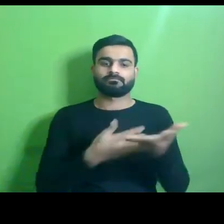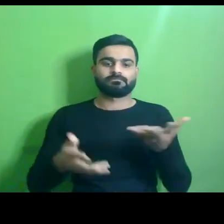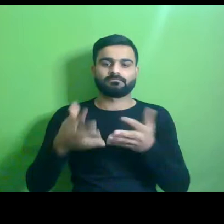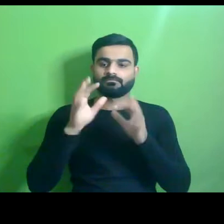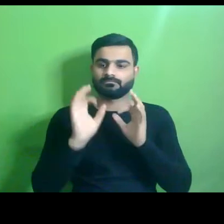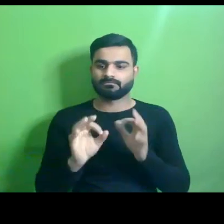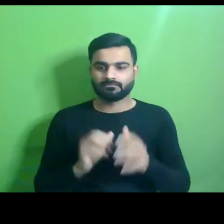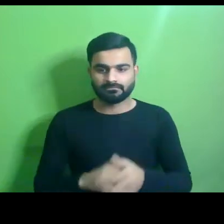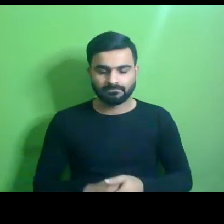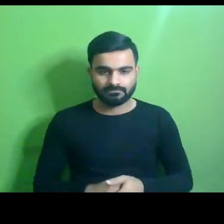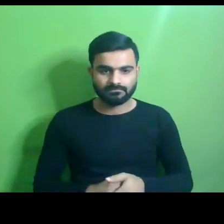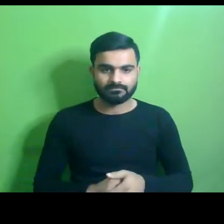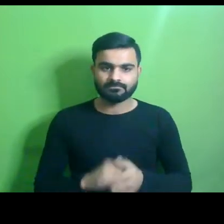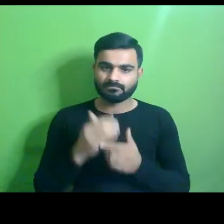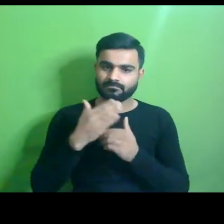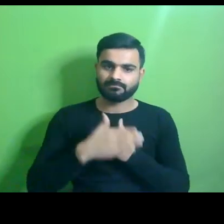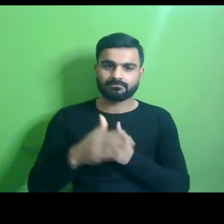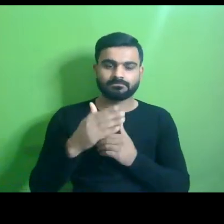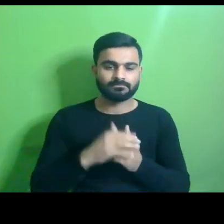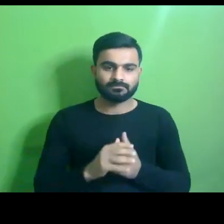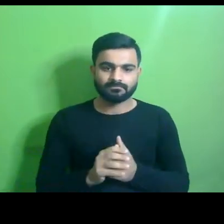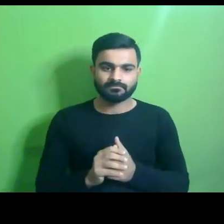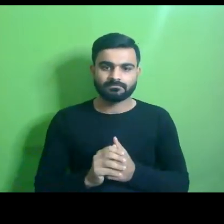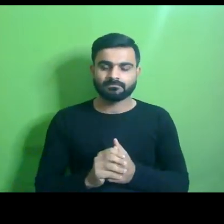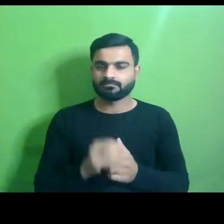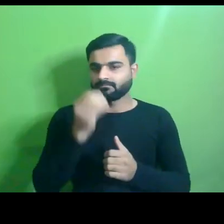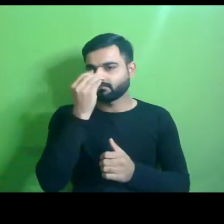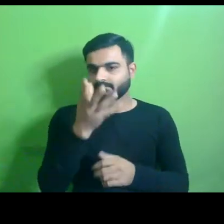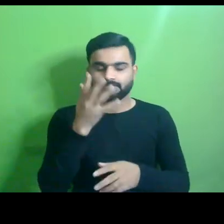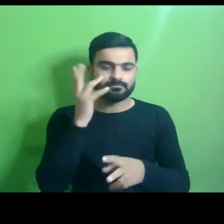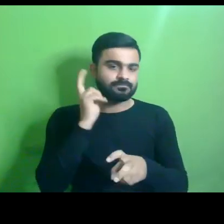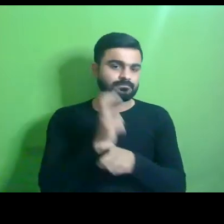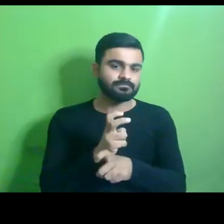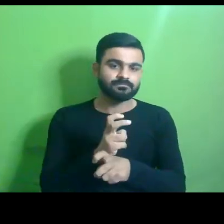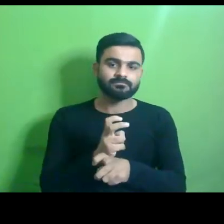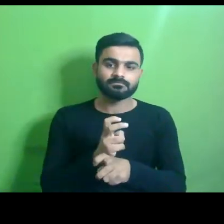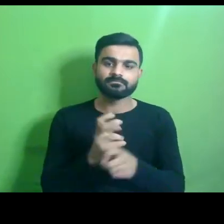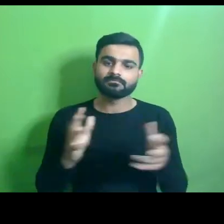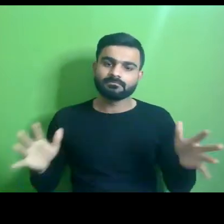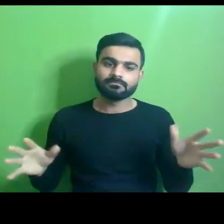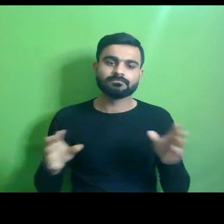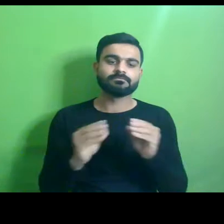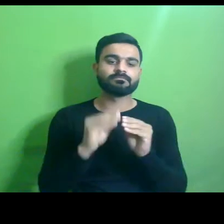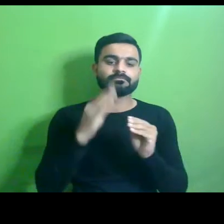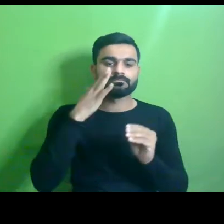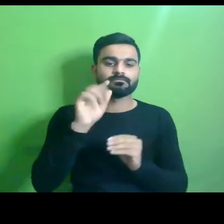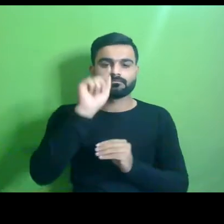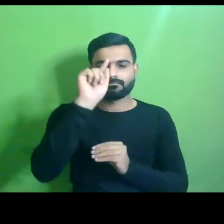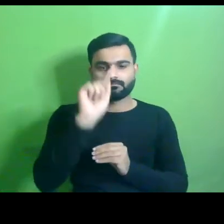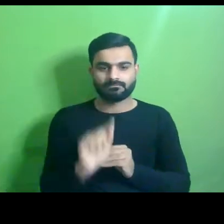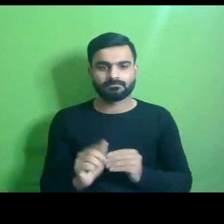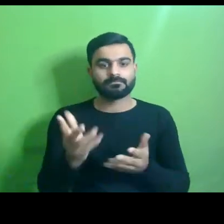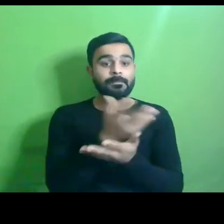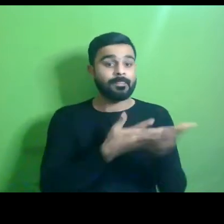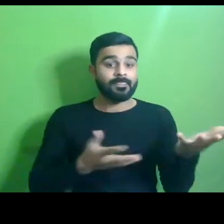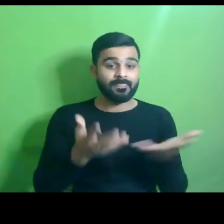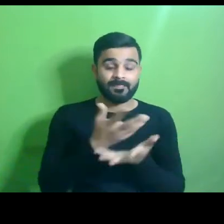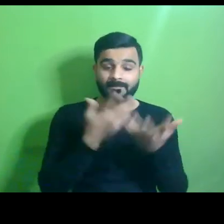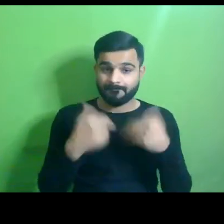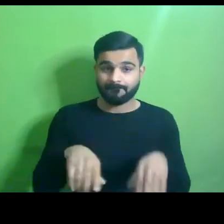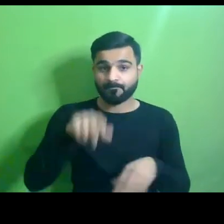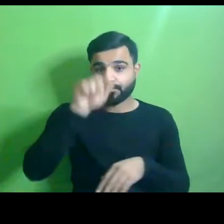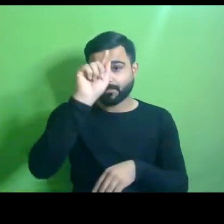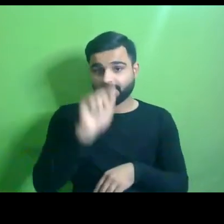um going forward um it's not an easy task to actually summarize all the important points which has been discussed in this